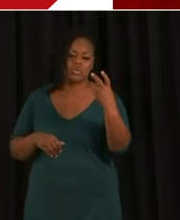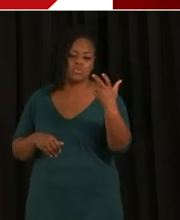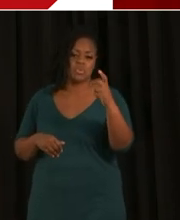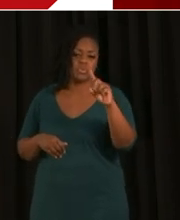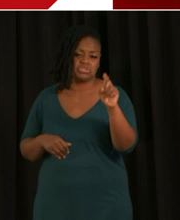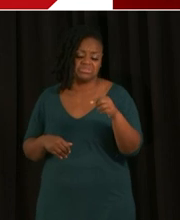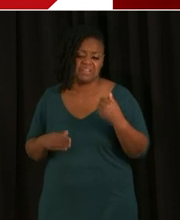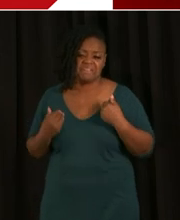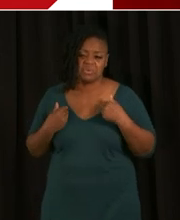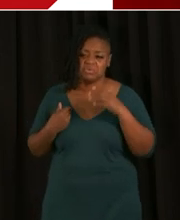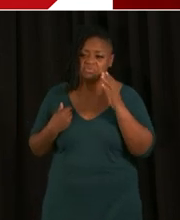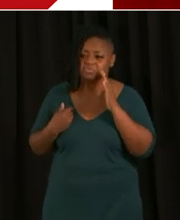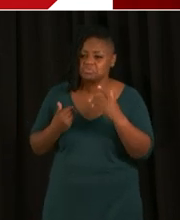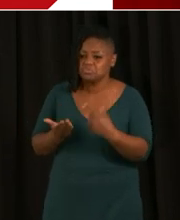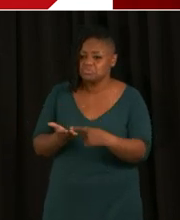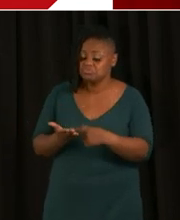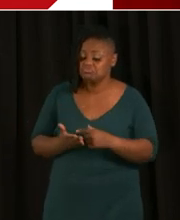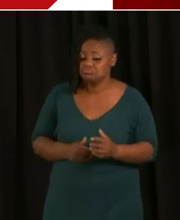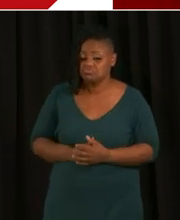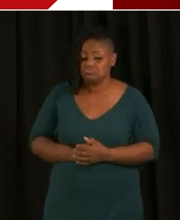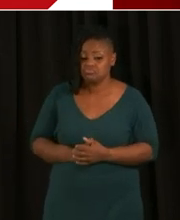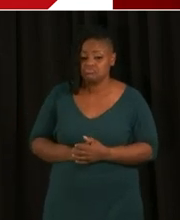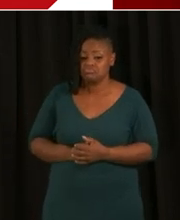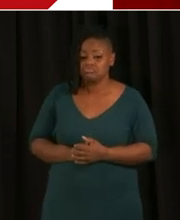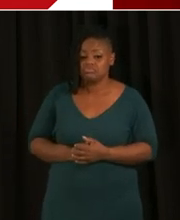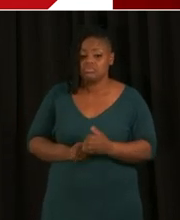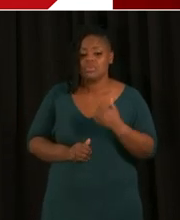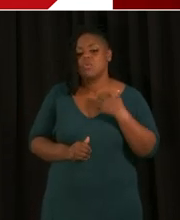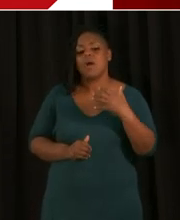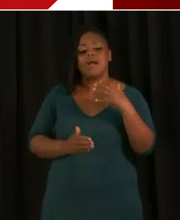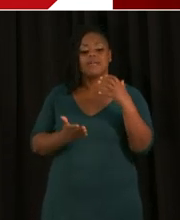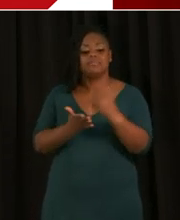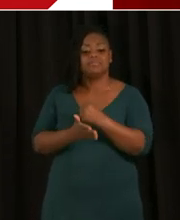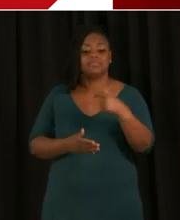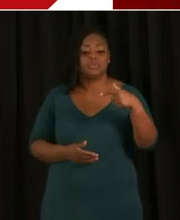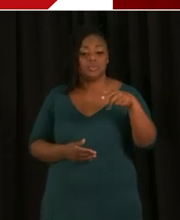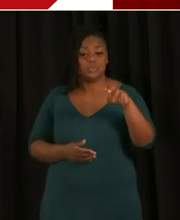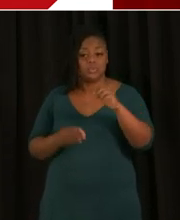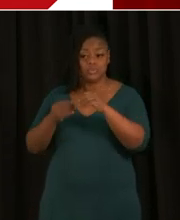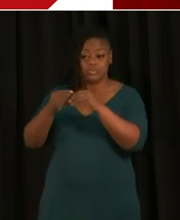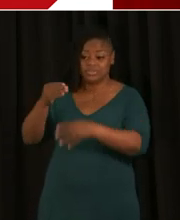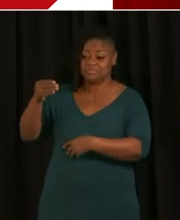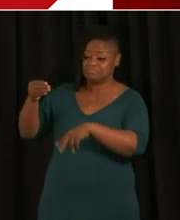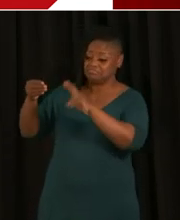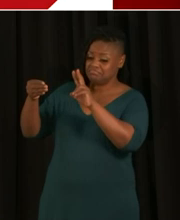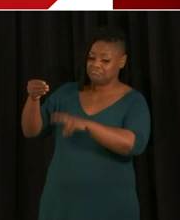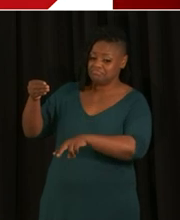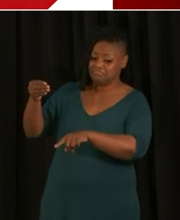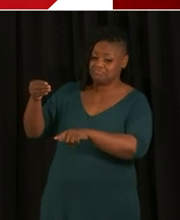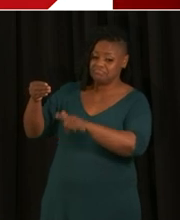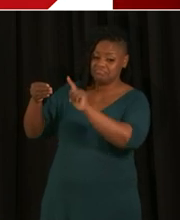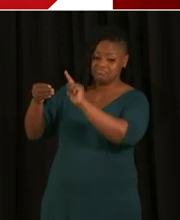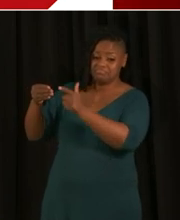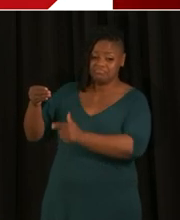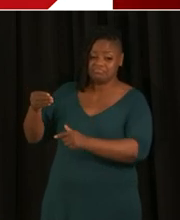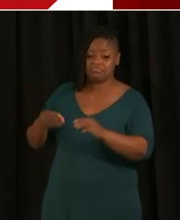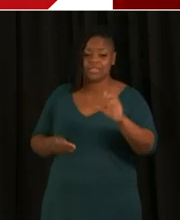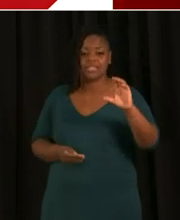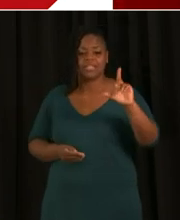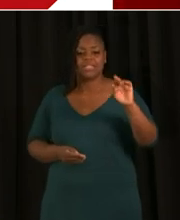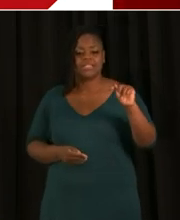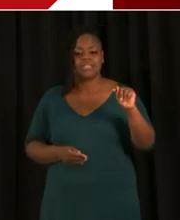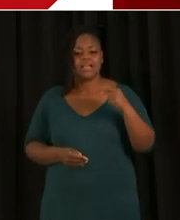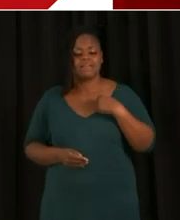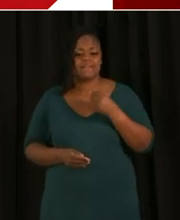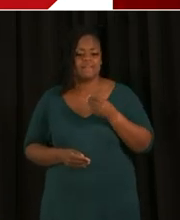any questions, you can get into the queue to be able to ask. For Clint, I'm going to bundle a few of these together.